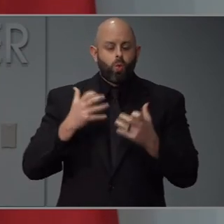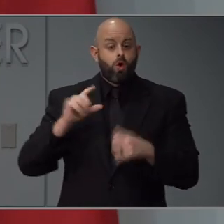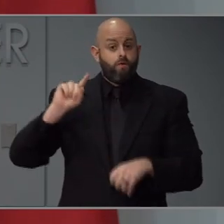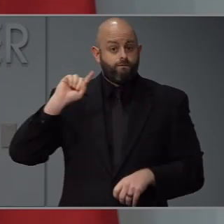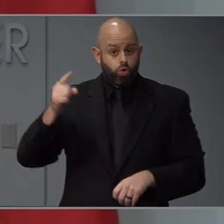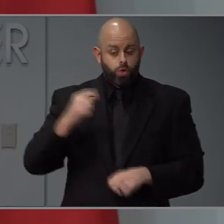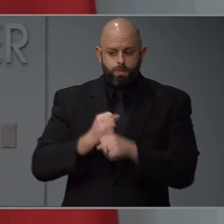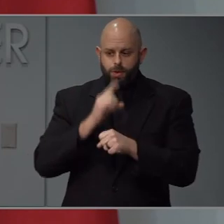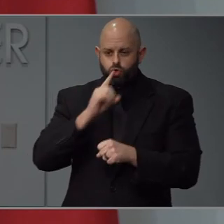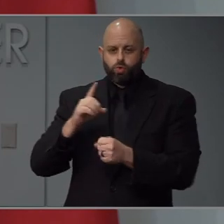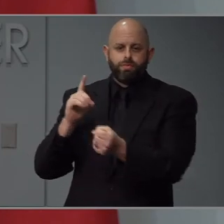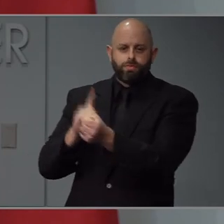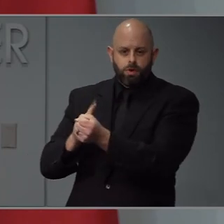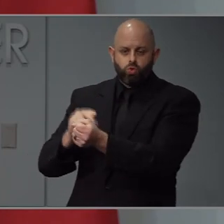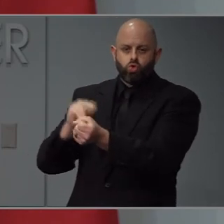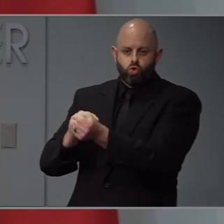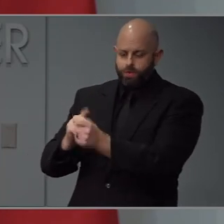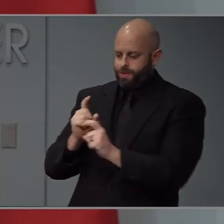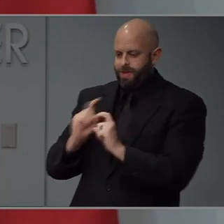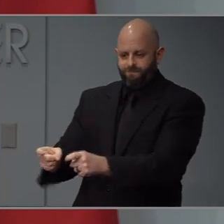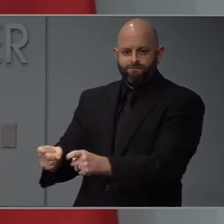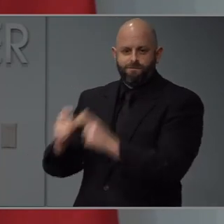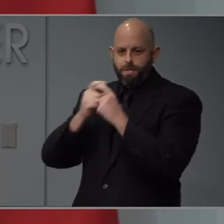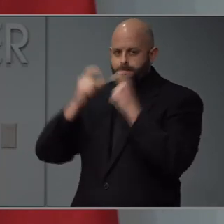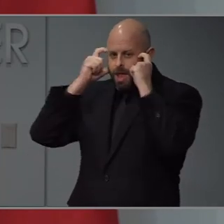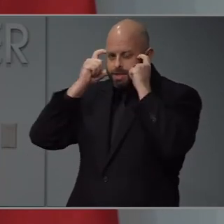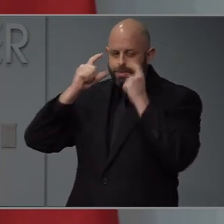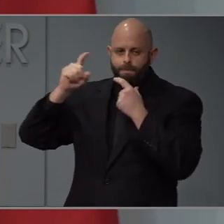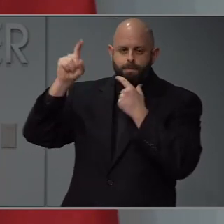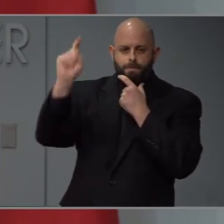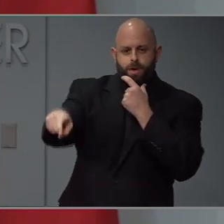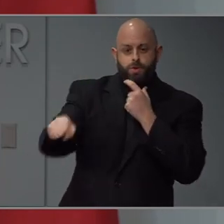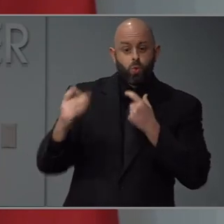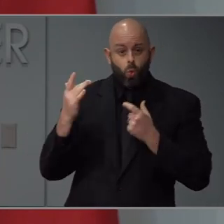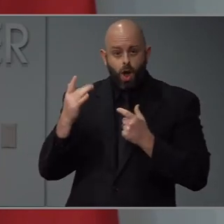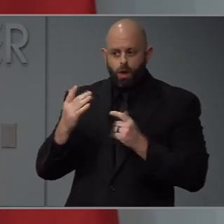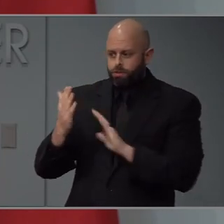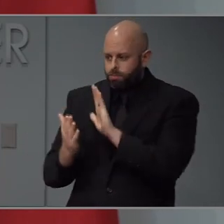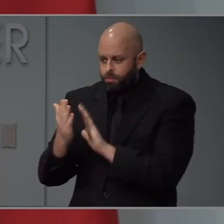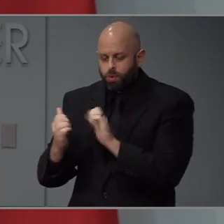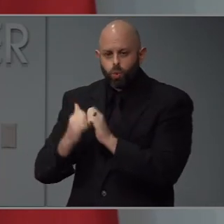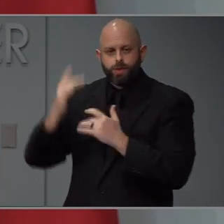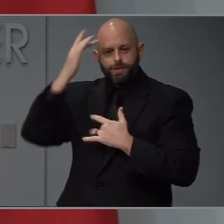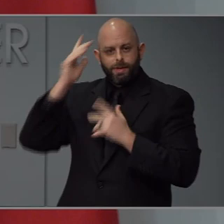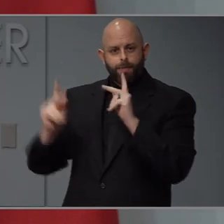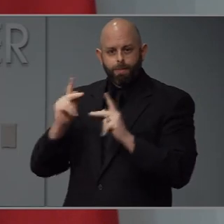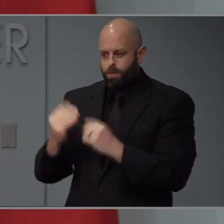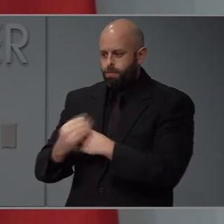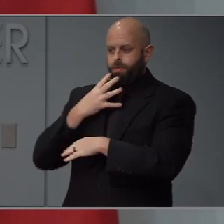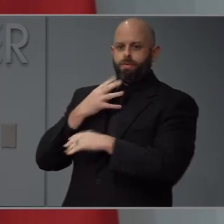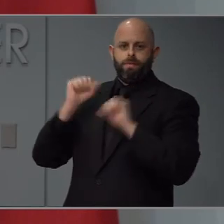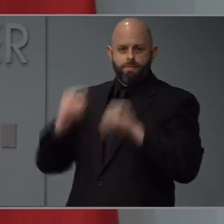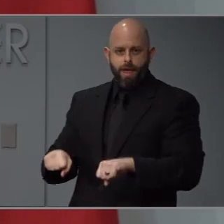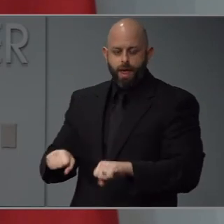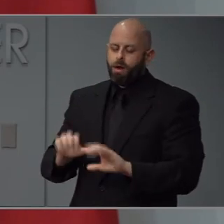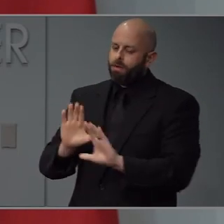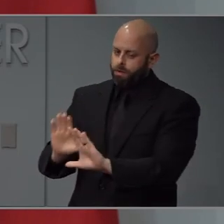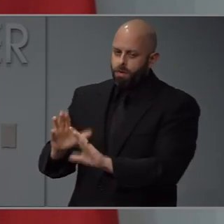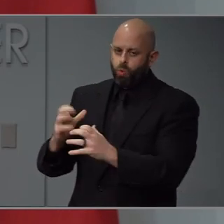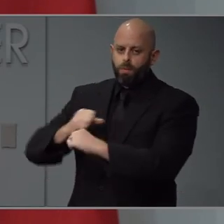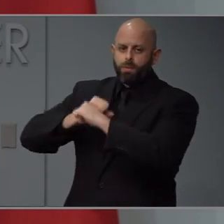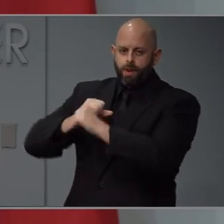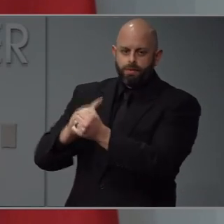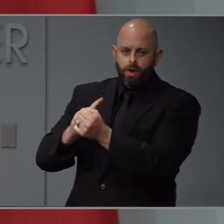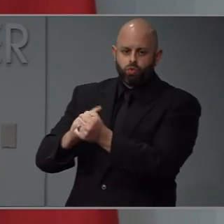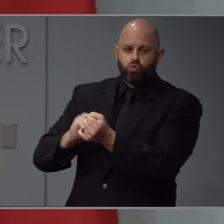our health care workers first and foremost. Right there on the front lines treating sick folks with COVID-19 and we want to be protecting